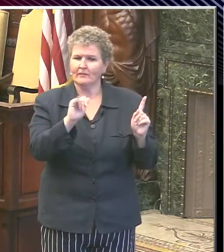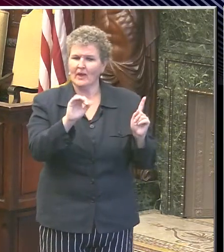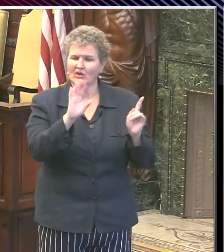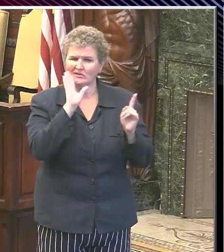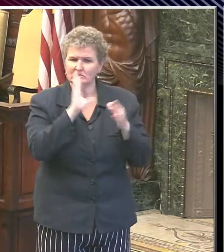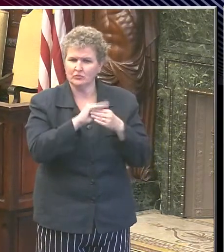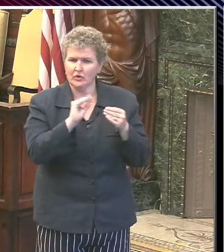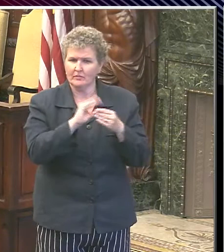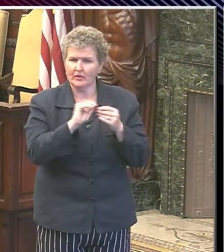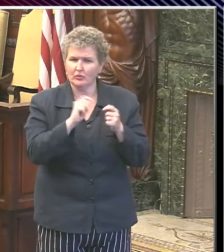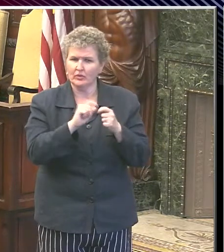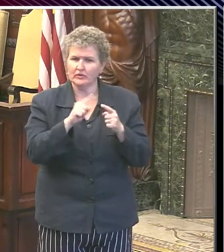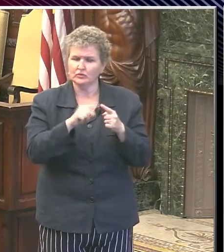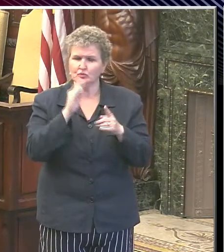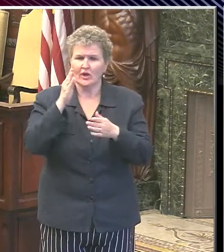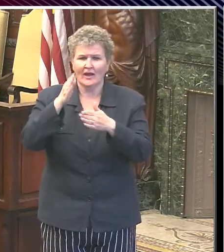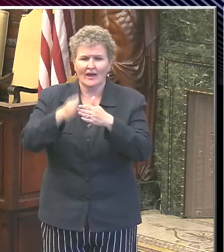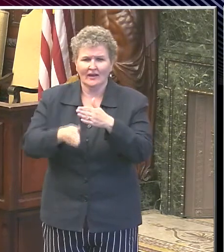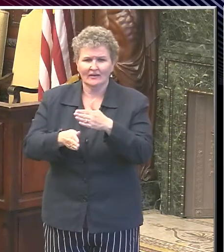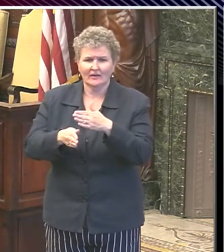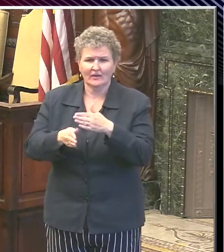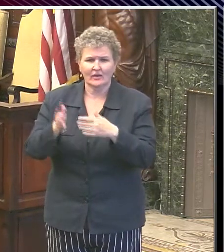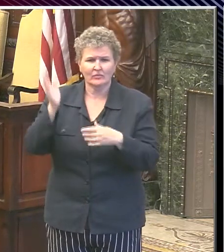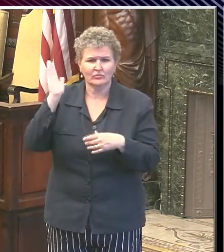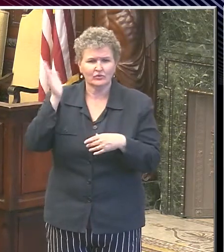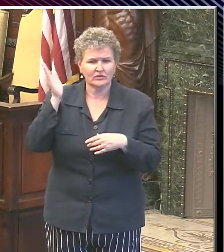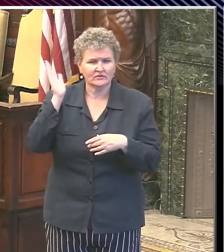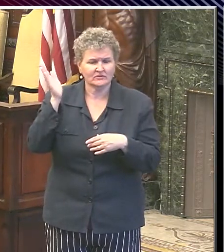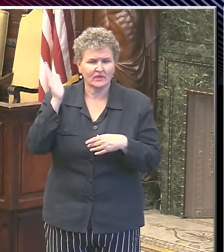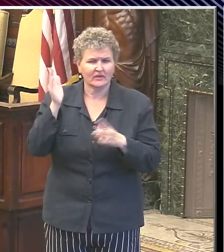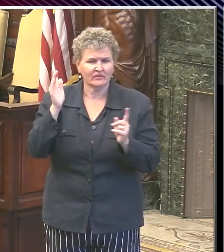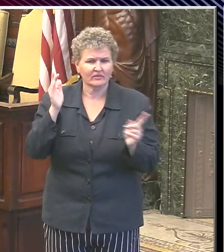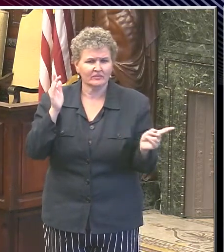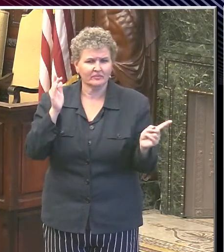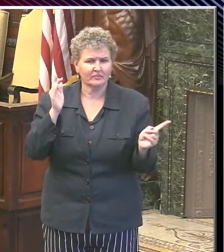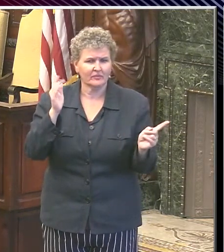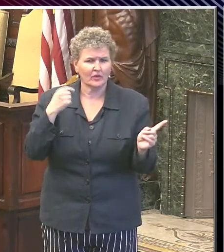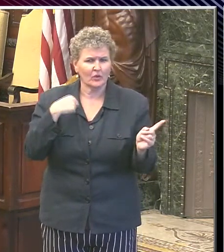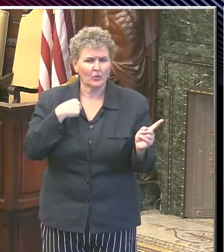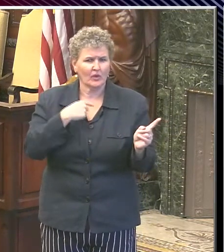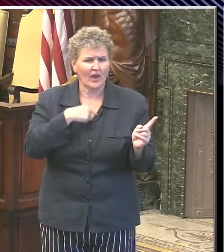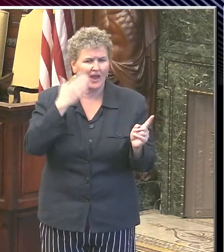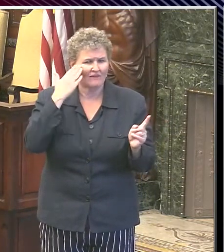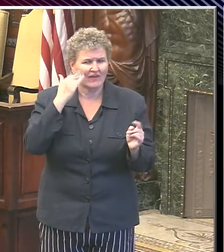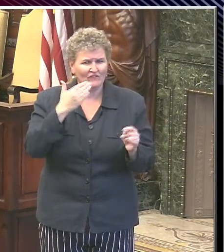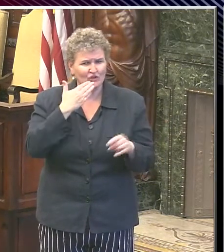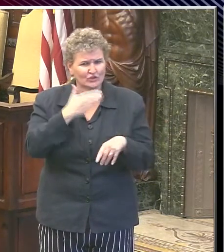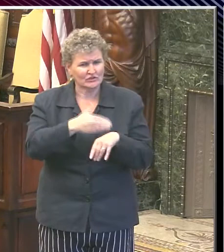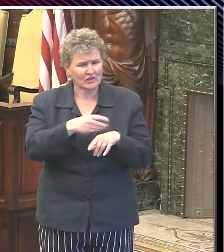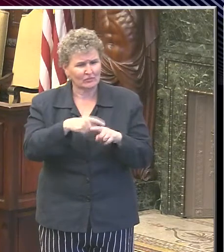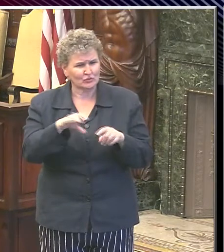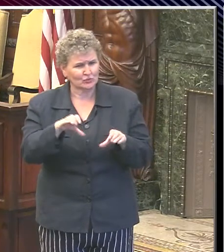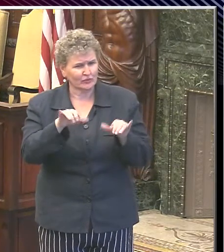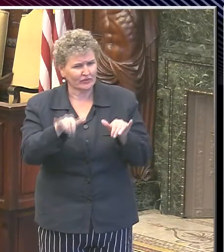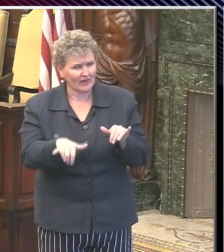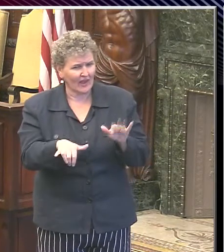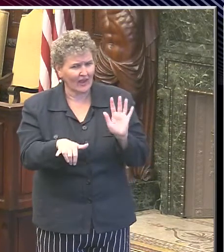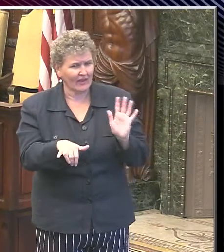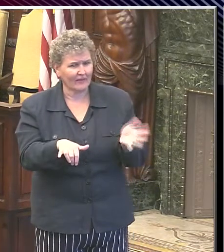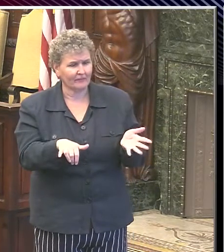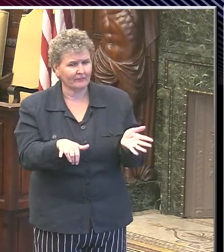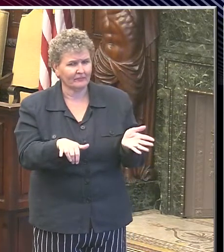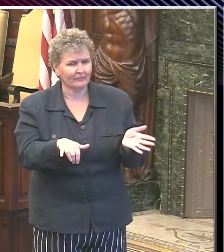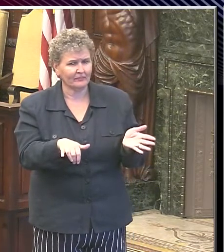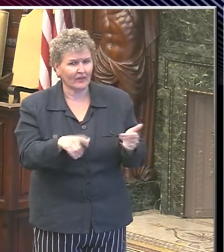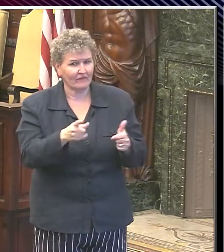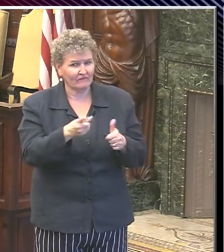because it's a lengthy presentation. I do have the capacity of doing it, but I don't know if this is a good time to do it in the press time. The initial presentation?